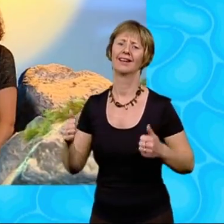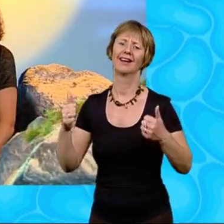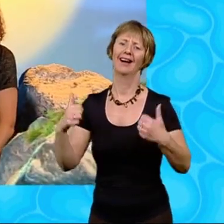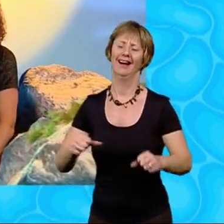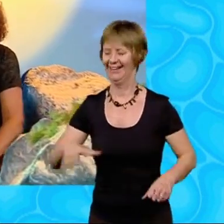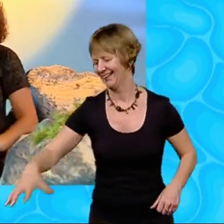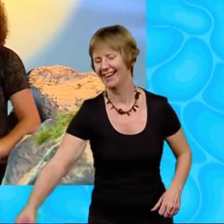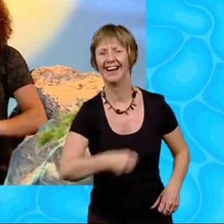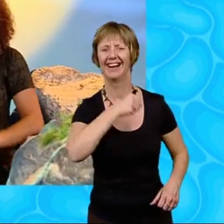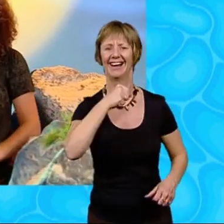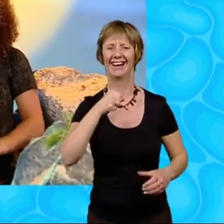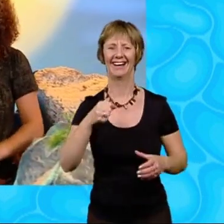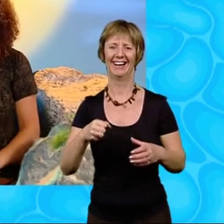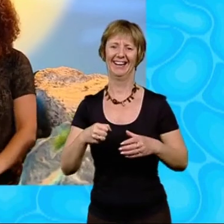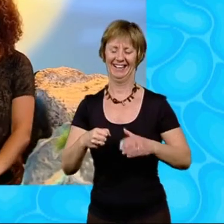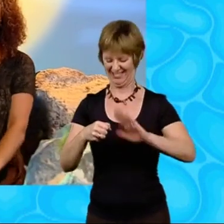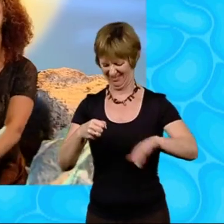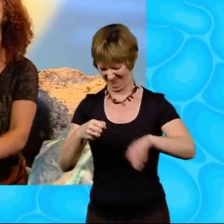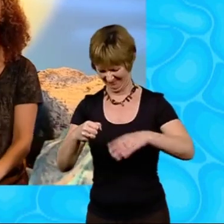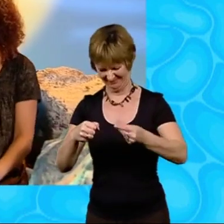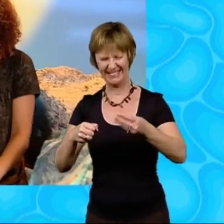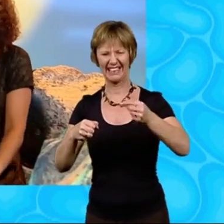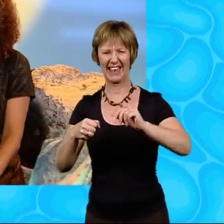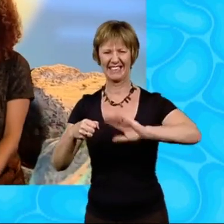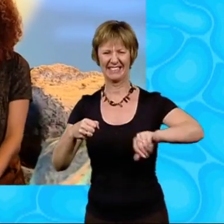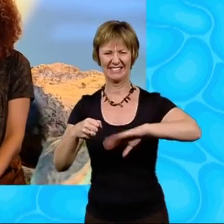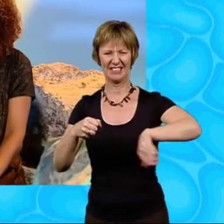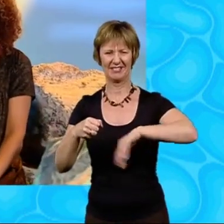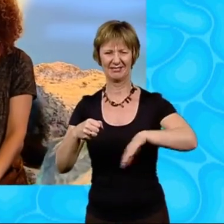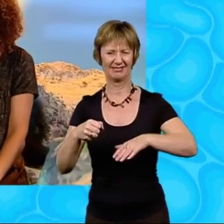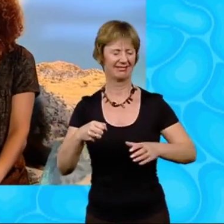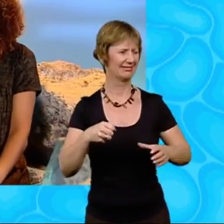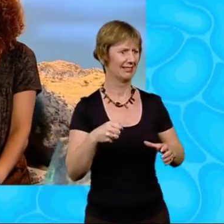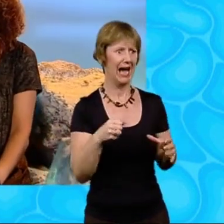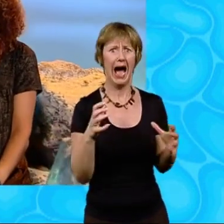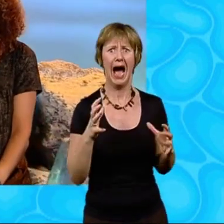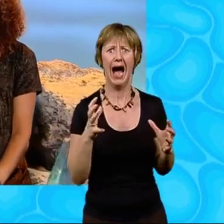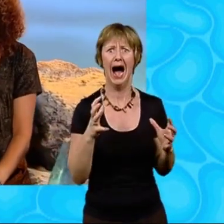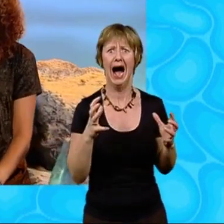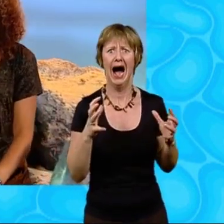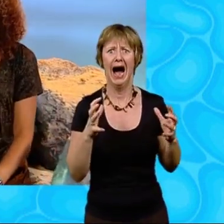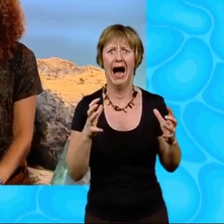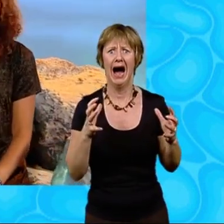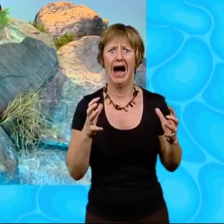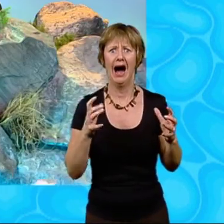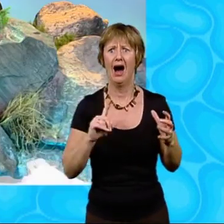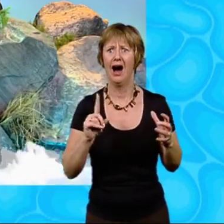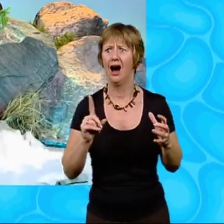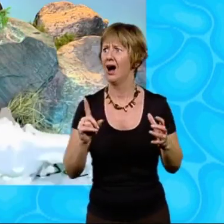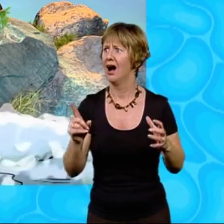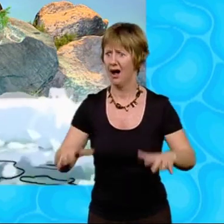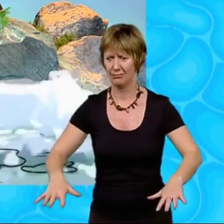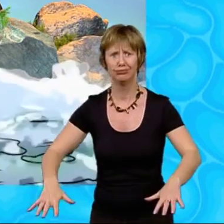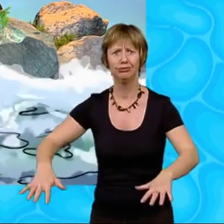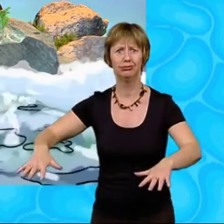last I reached it, I picked it up and I dusted off the sand. I turned around and screamed. The